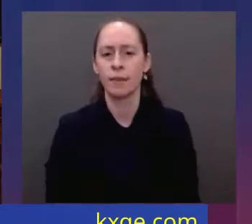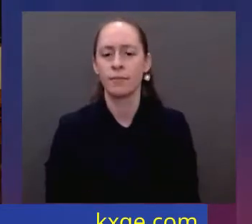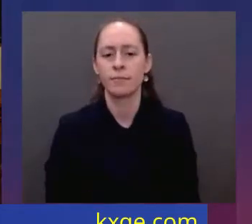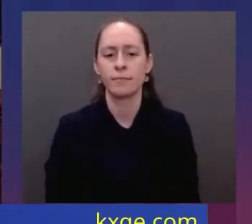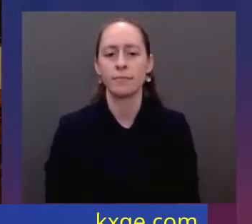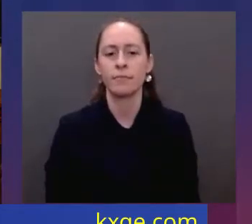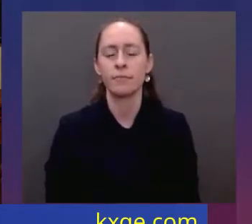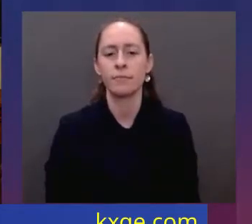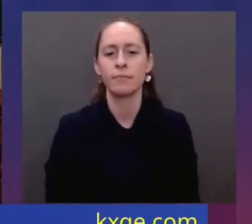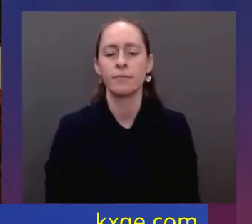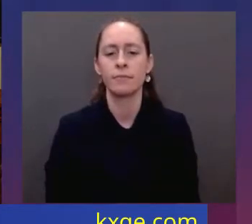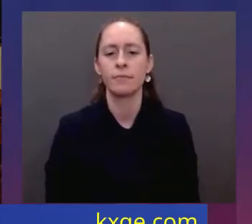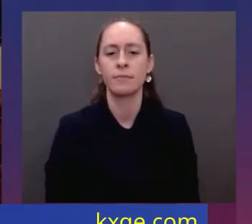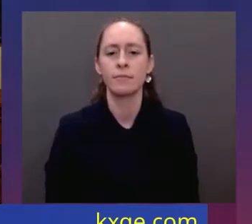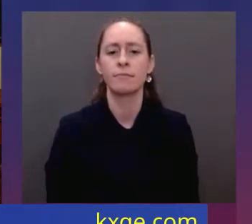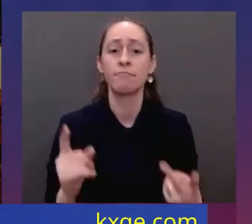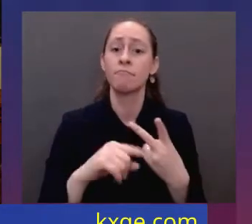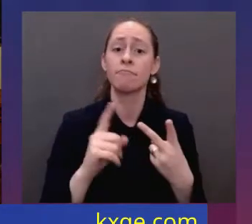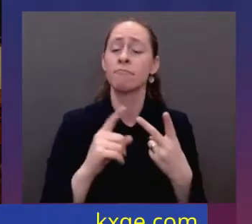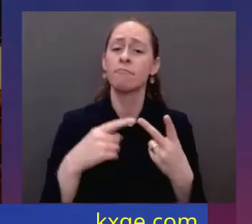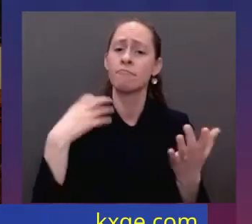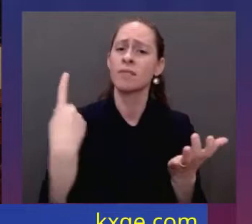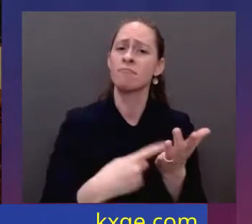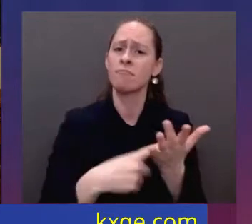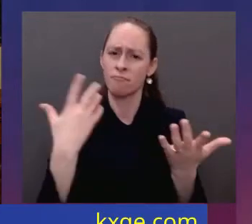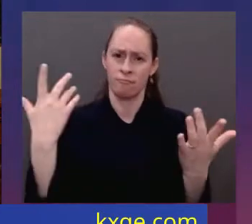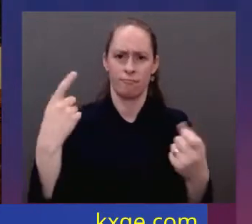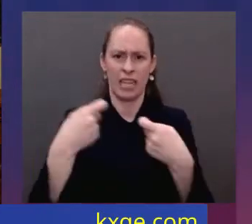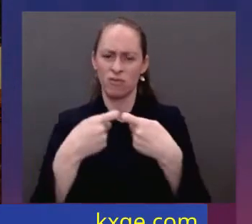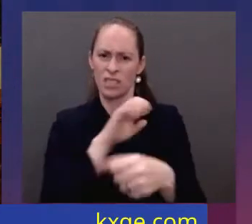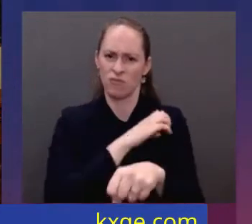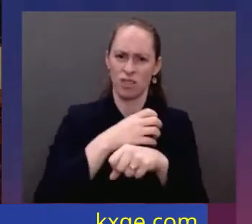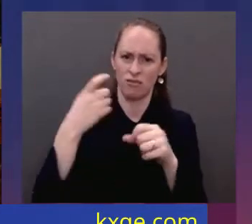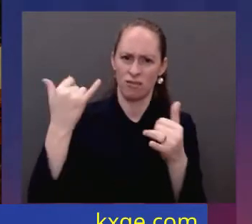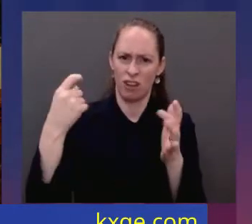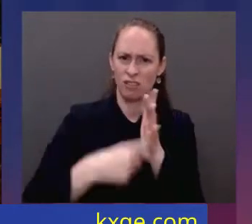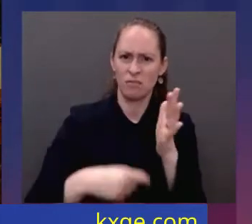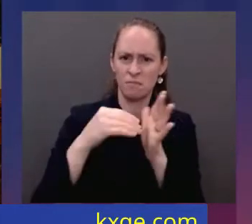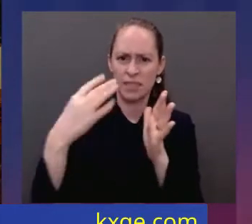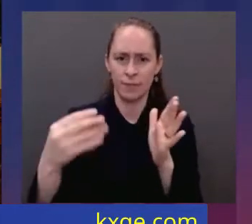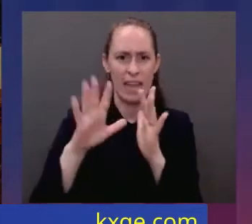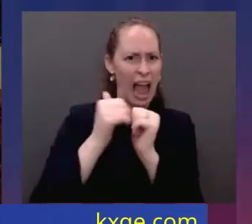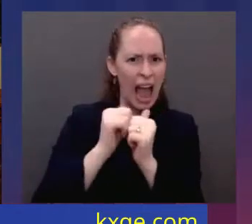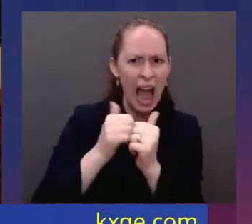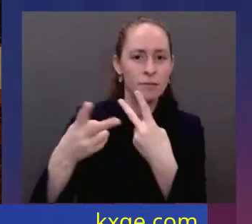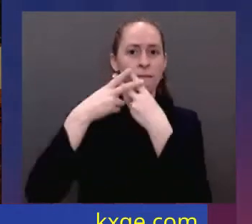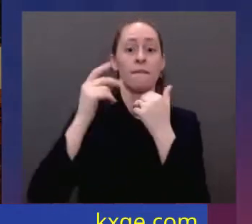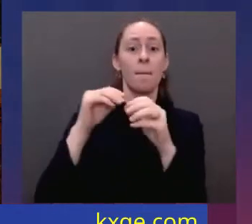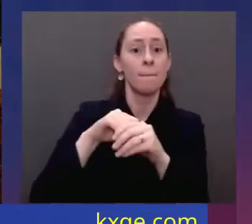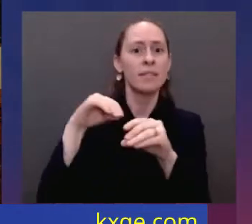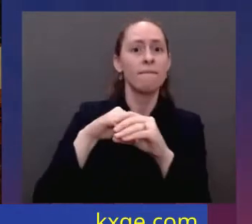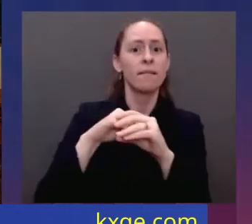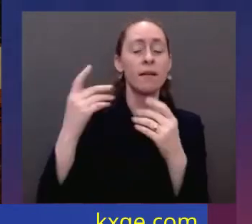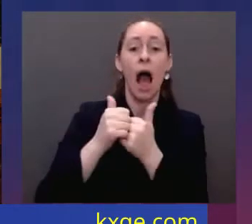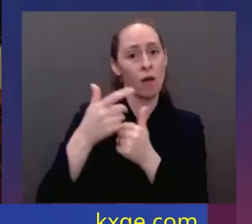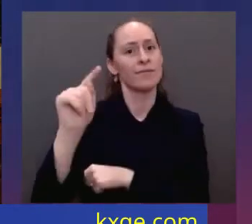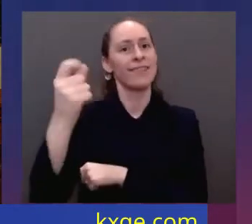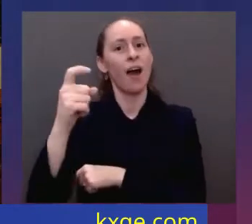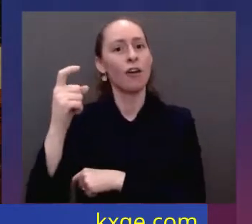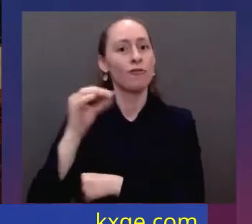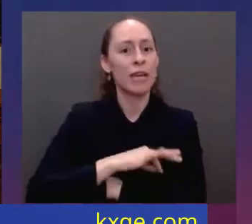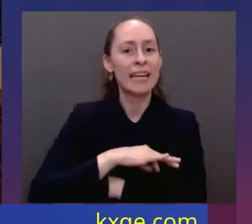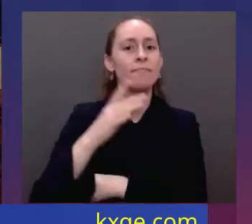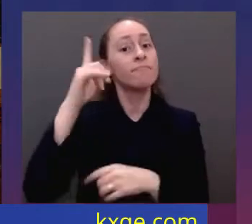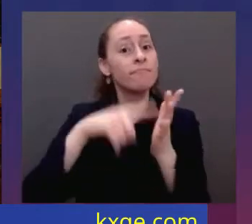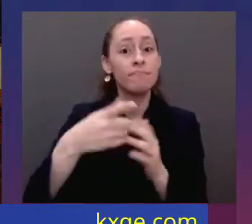families. An average of $500 a year by combating climate change. Let's provide an investment tax credit to weatherize your home and your business, to be energy efficient